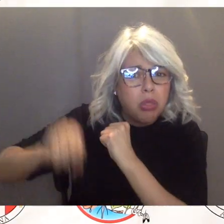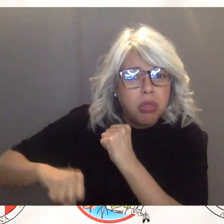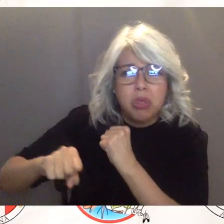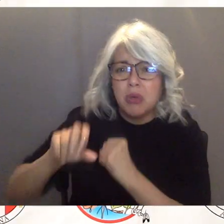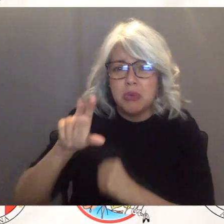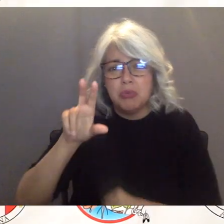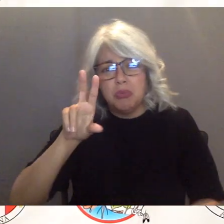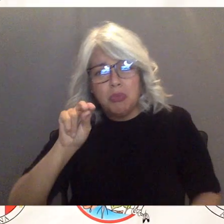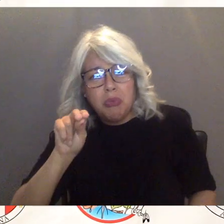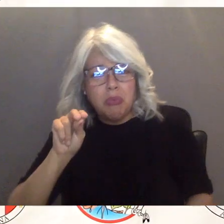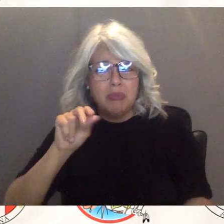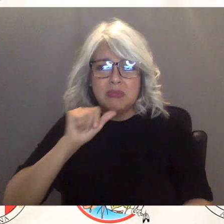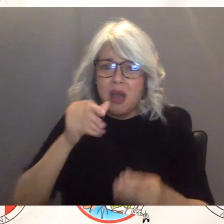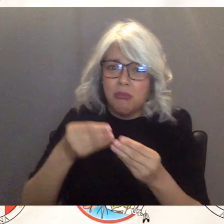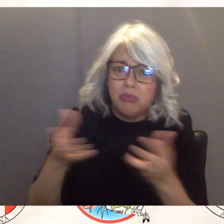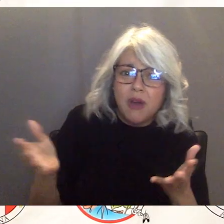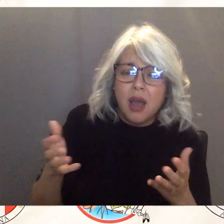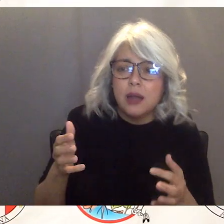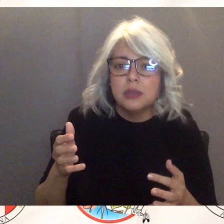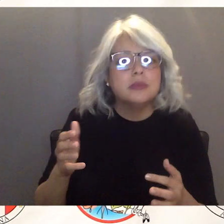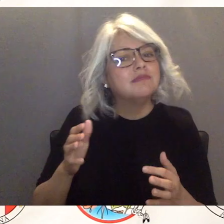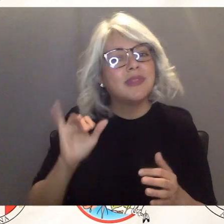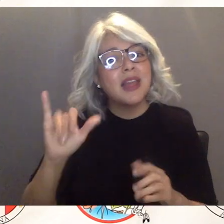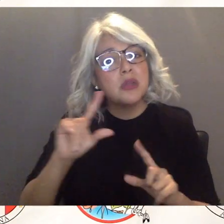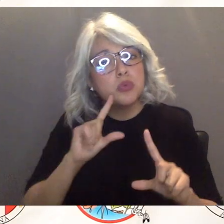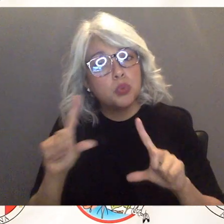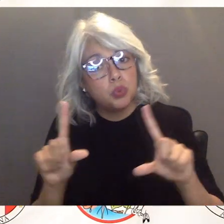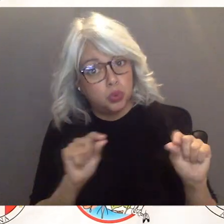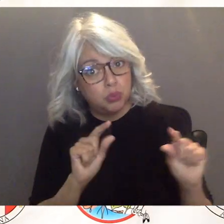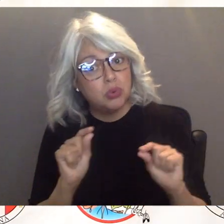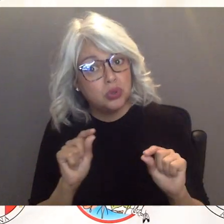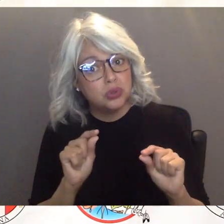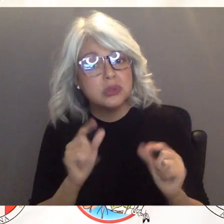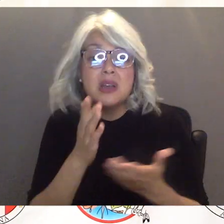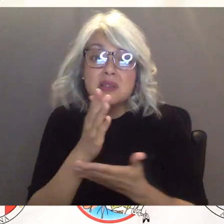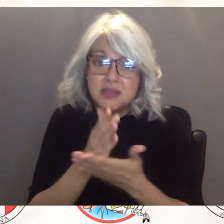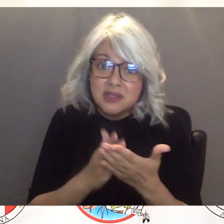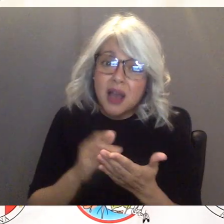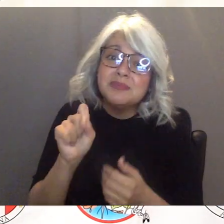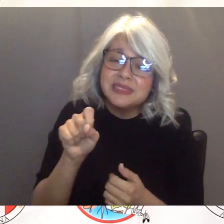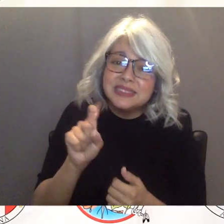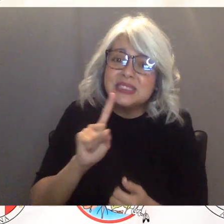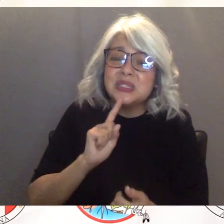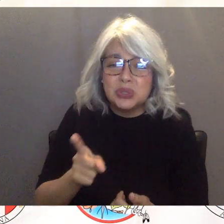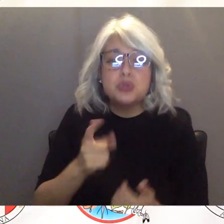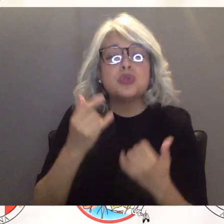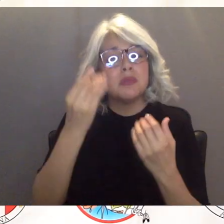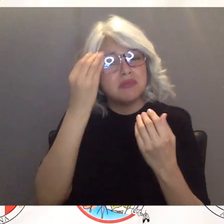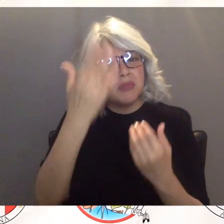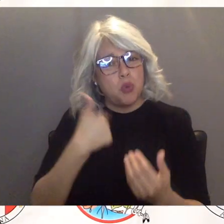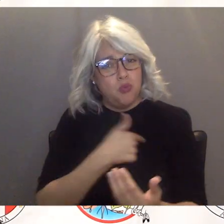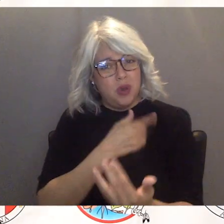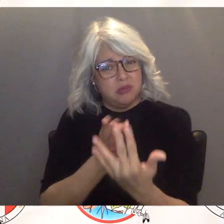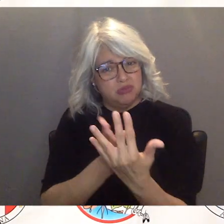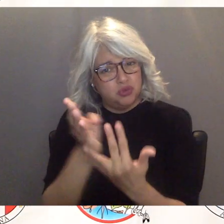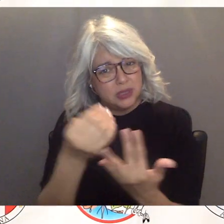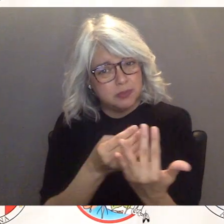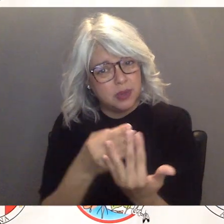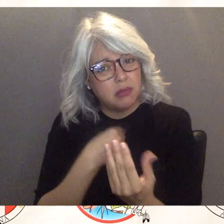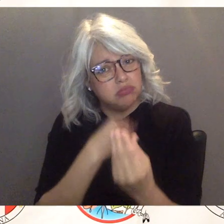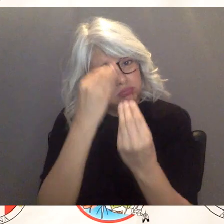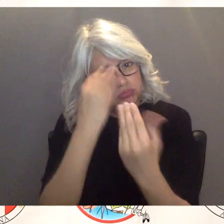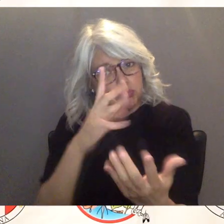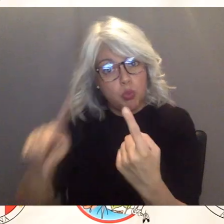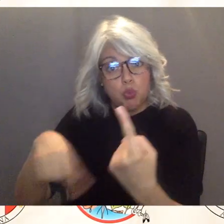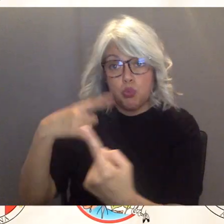you know some of those rumors are are not rumors it is true so we're waiting on that second vaccine but as soon as we get it um